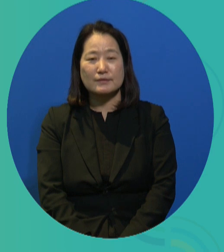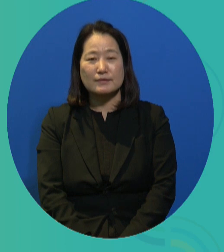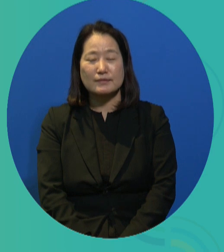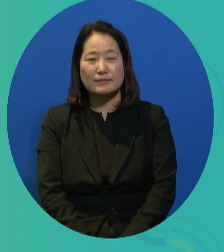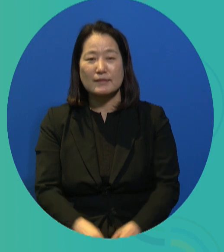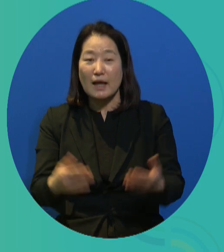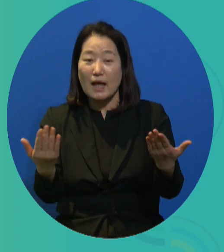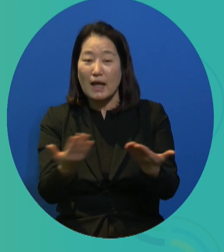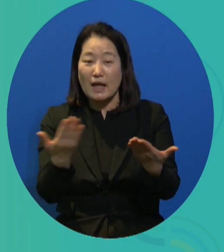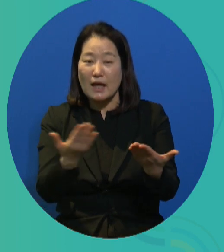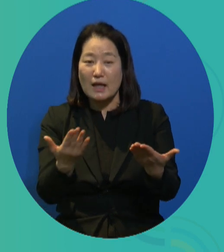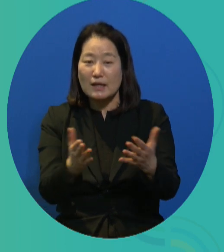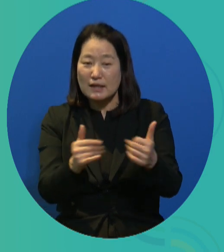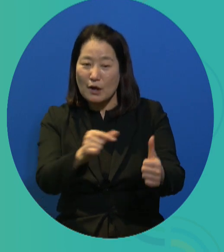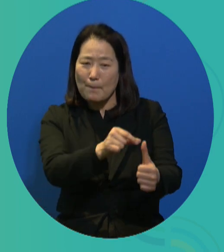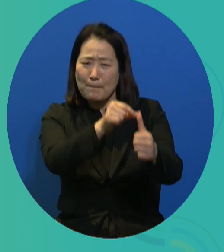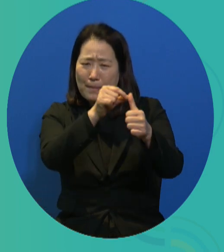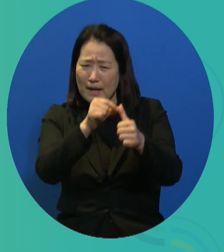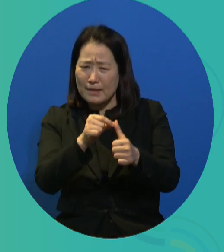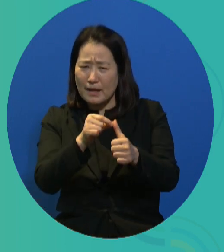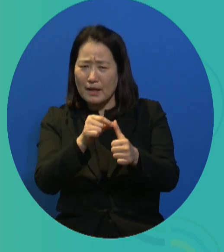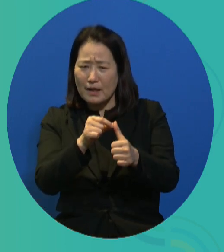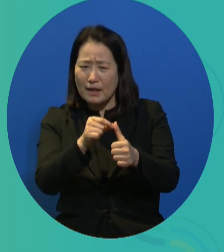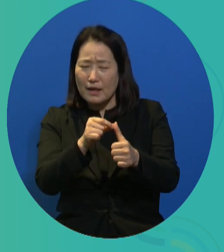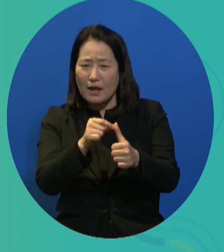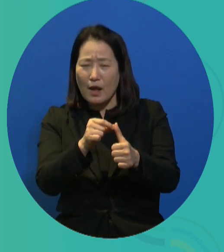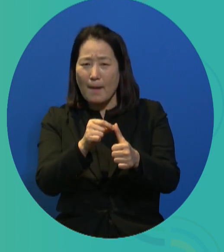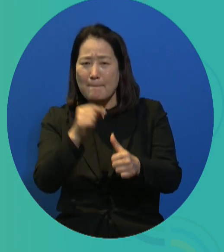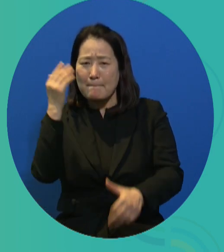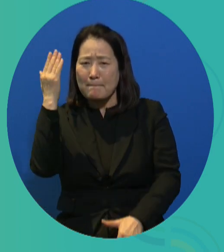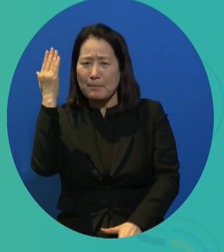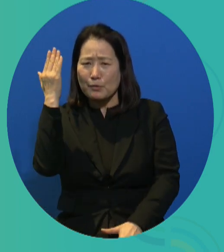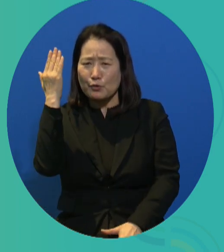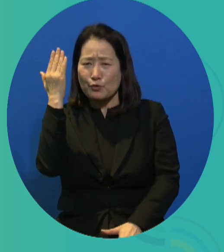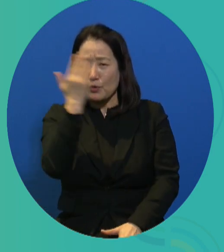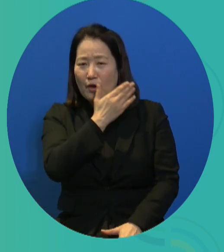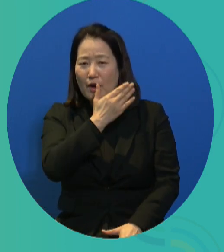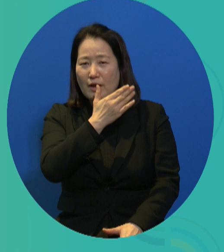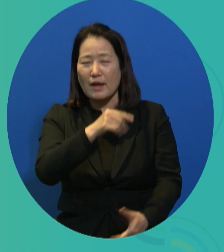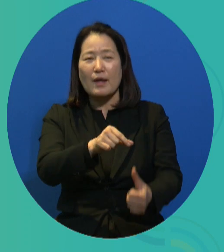comes to the selection criteria, we need to be more transparent and more fair.